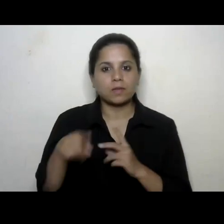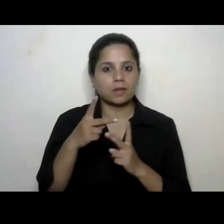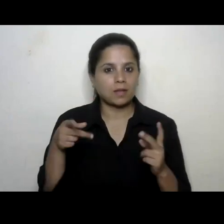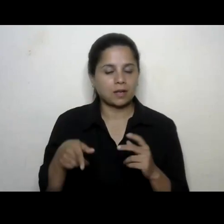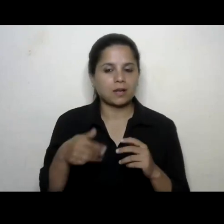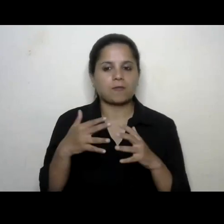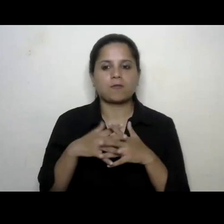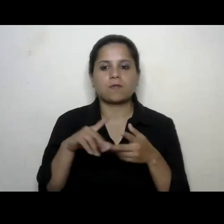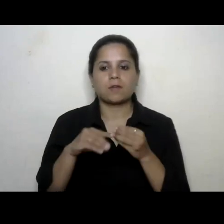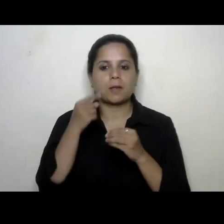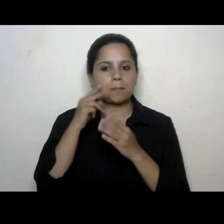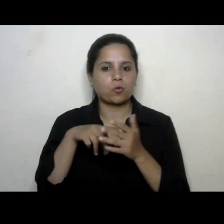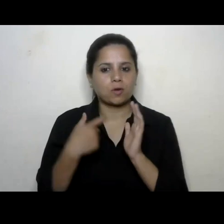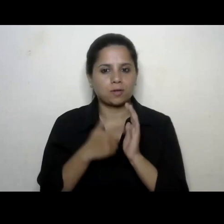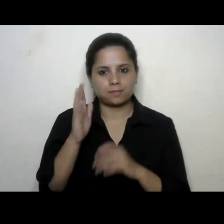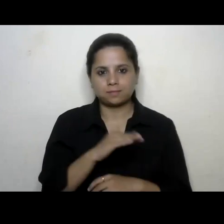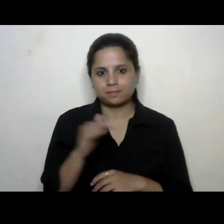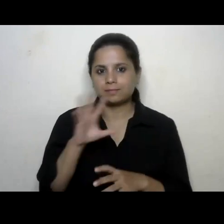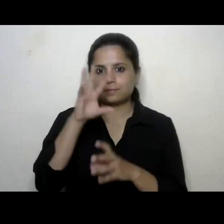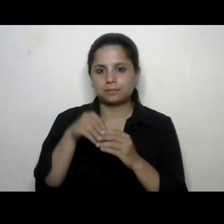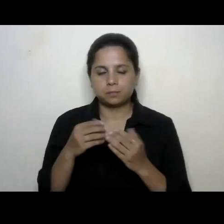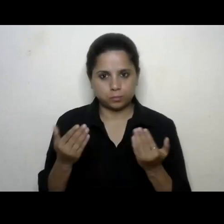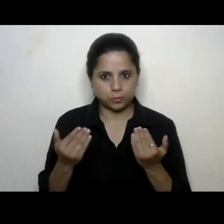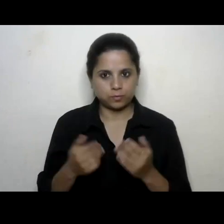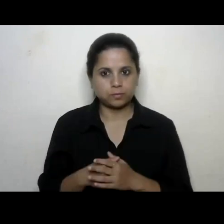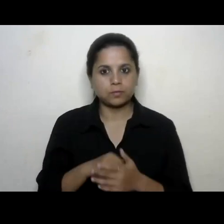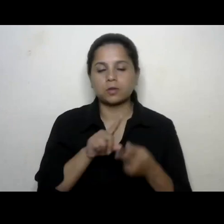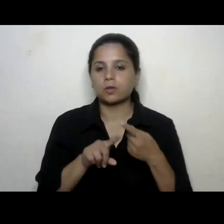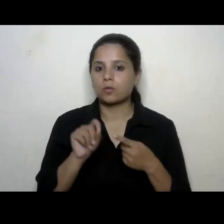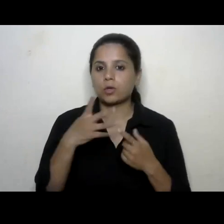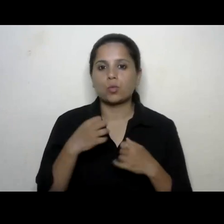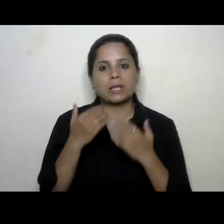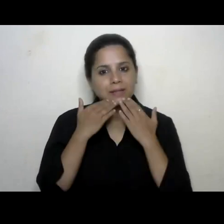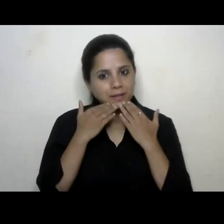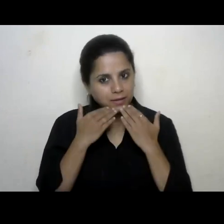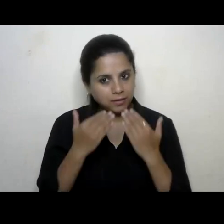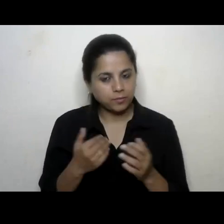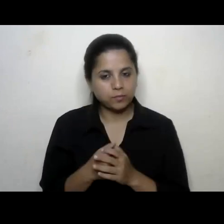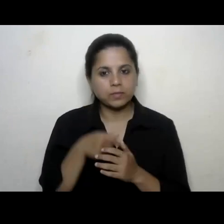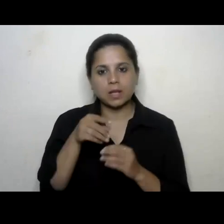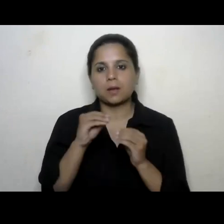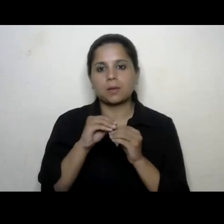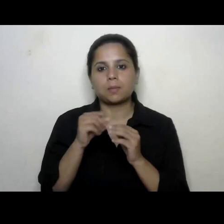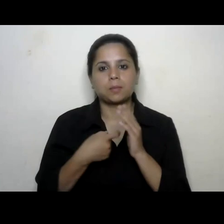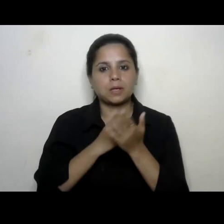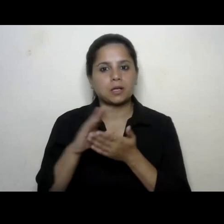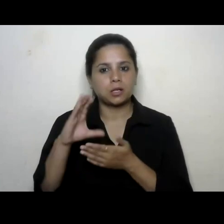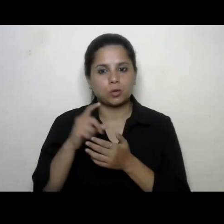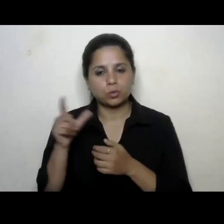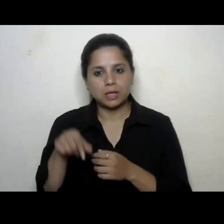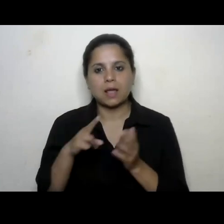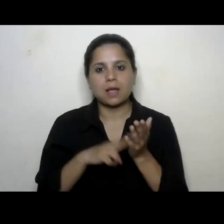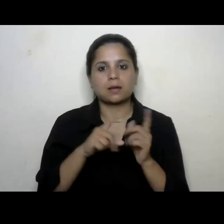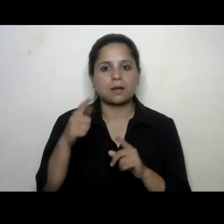so first of all let me thank the british council and ndli